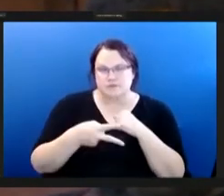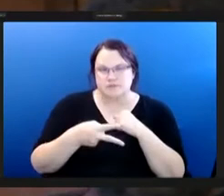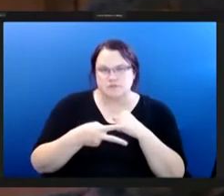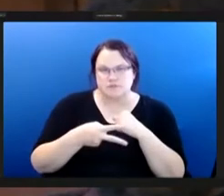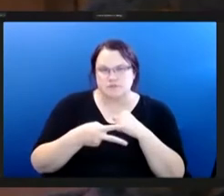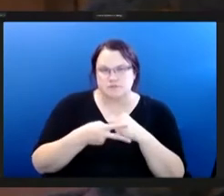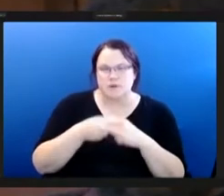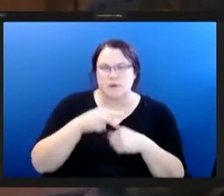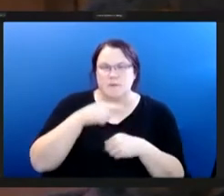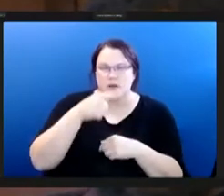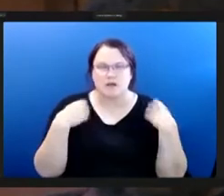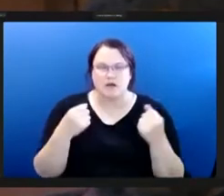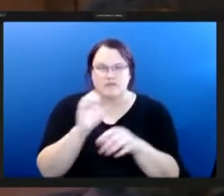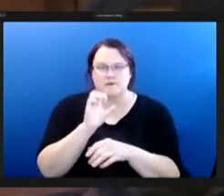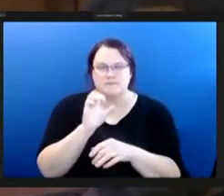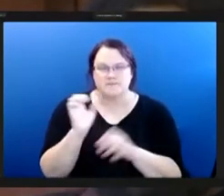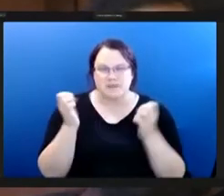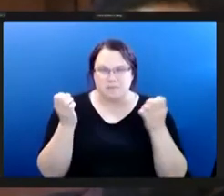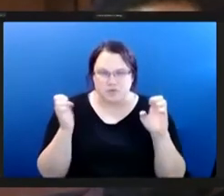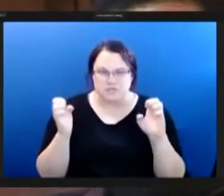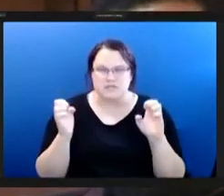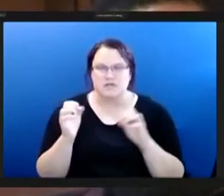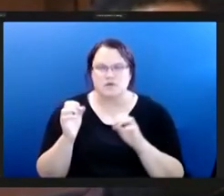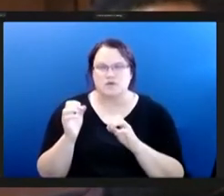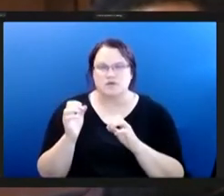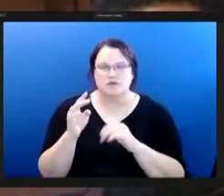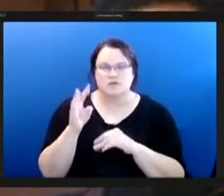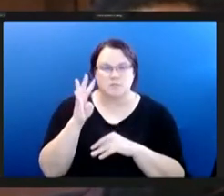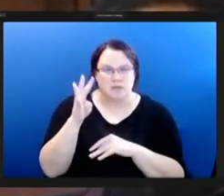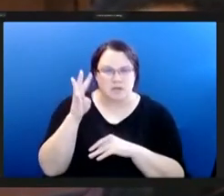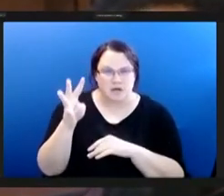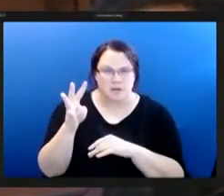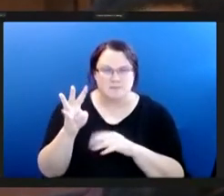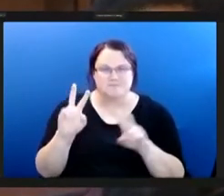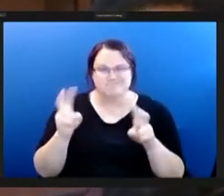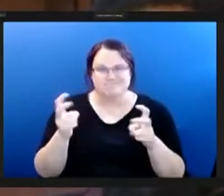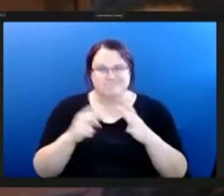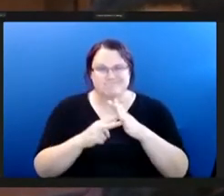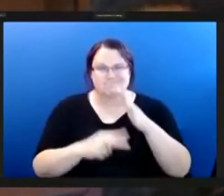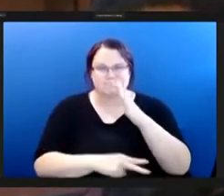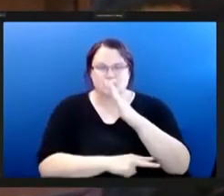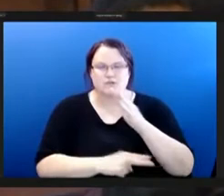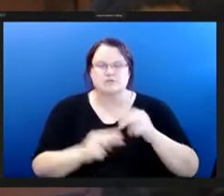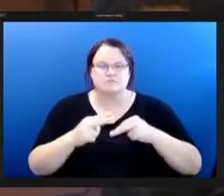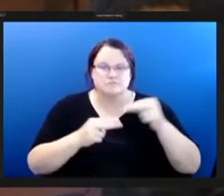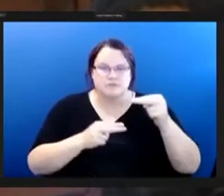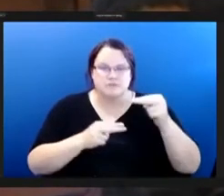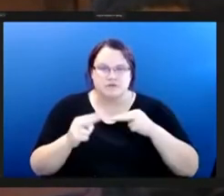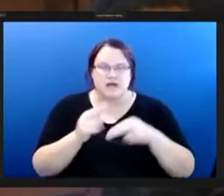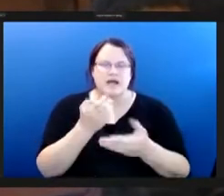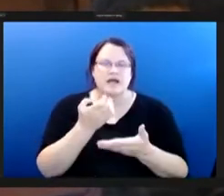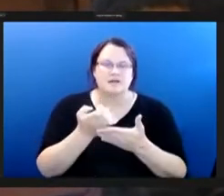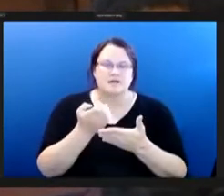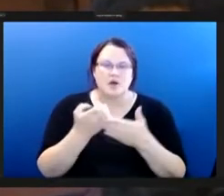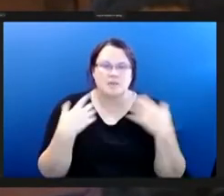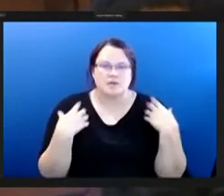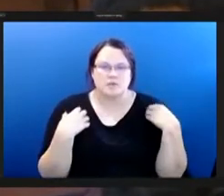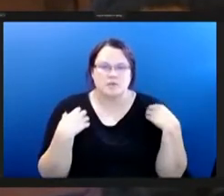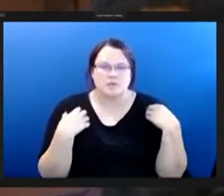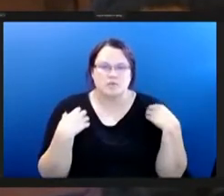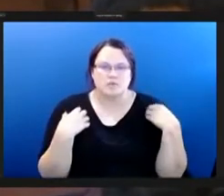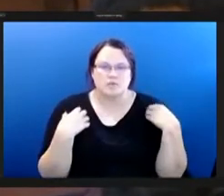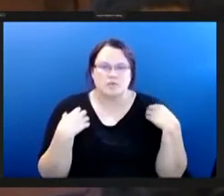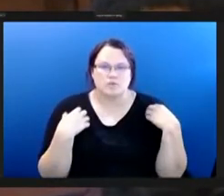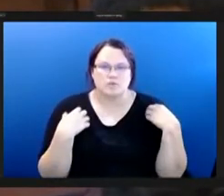the american rescue plan was designed to quote build a bridge to an equitable economic recovery the national league of cities